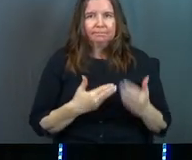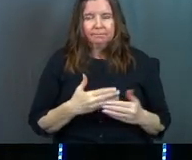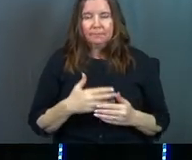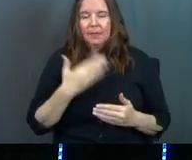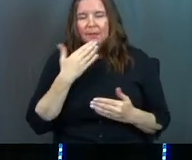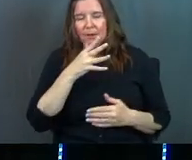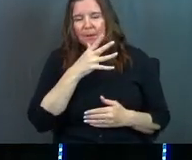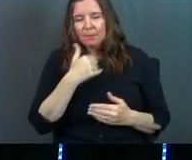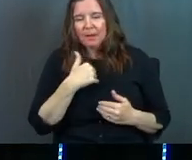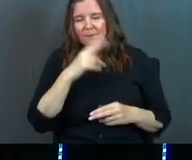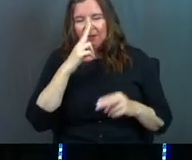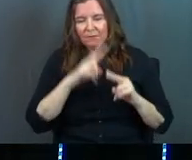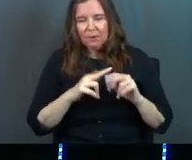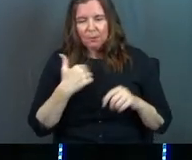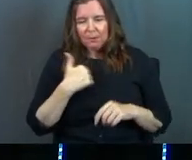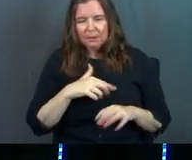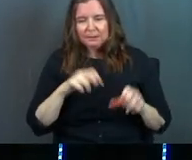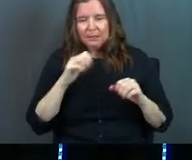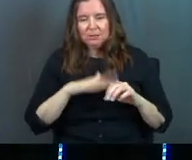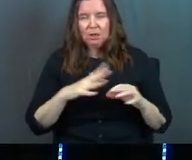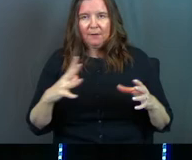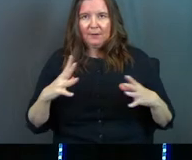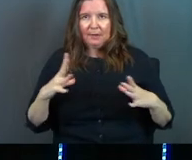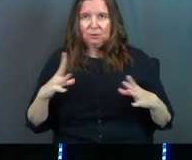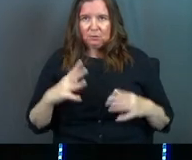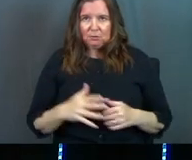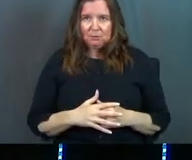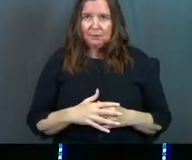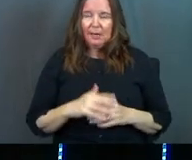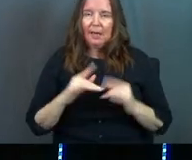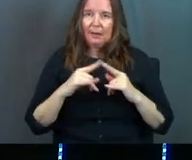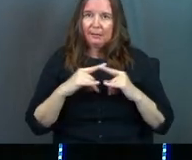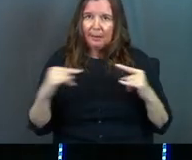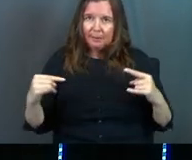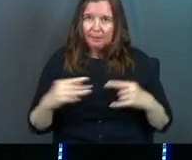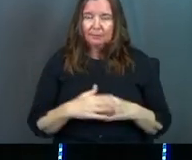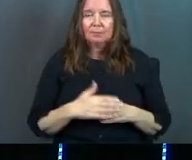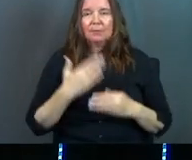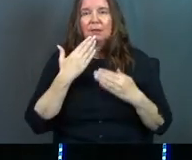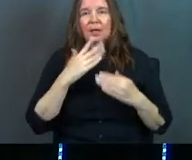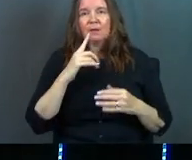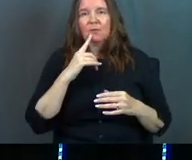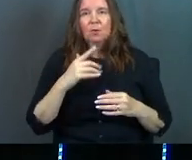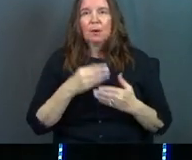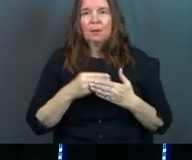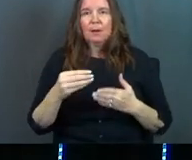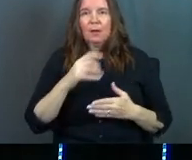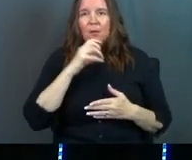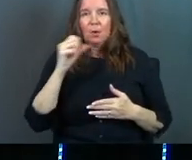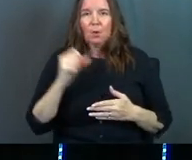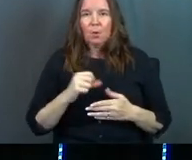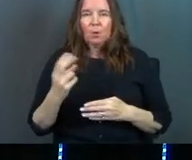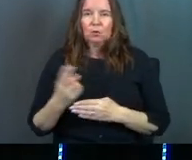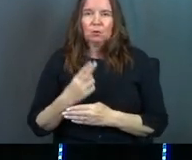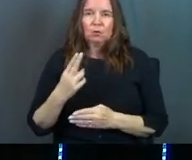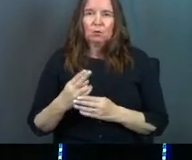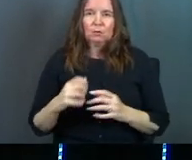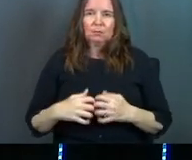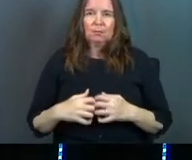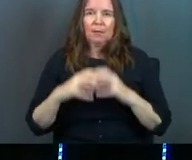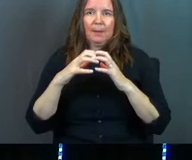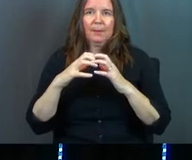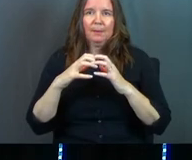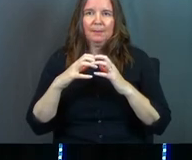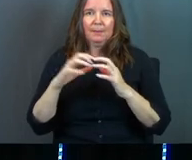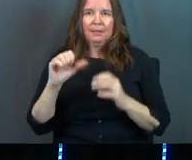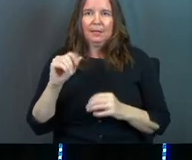Thank you, Mom, for having fun with us and taking us on vacations and camping. Thank you for buying that old, used, pop-up